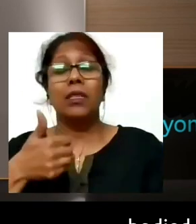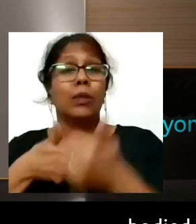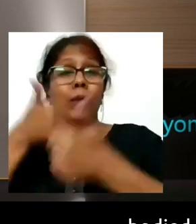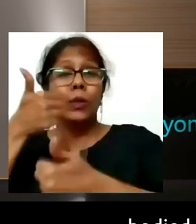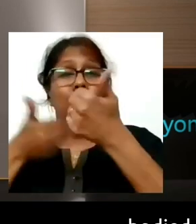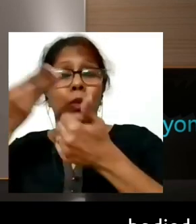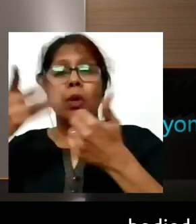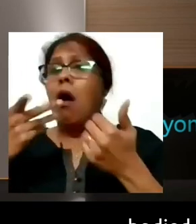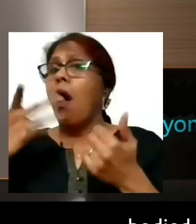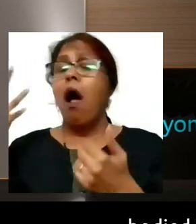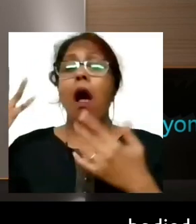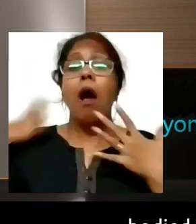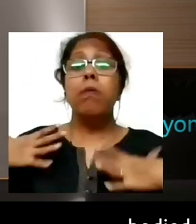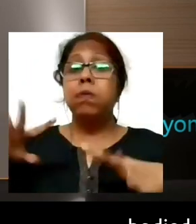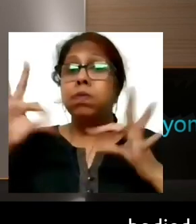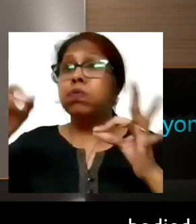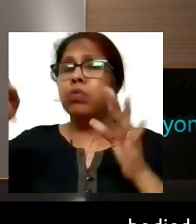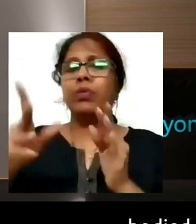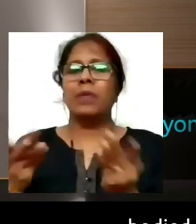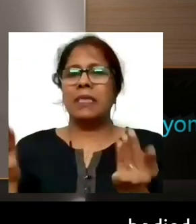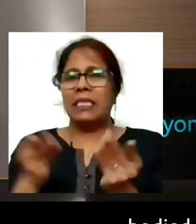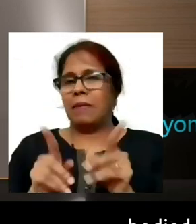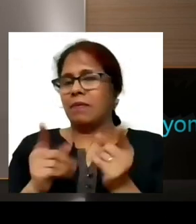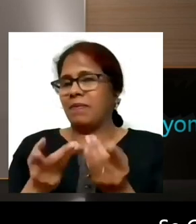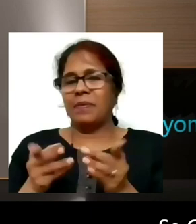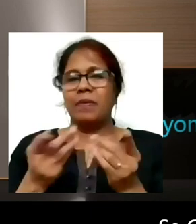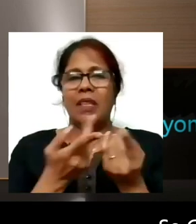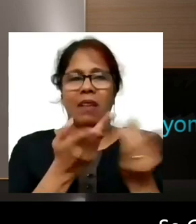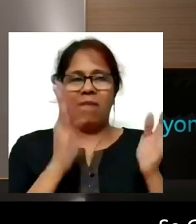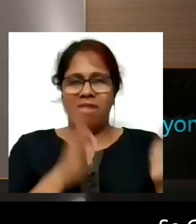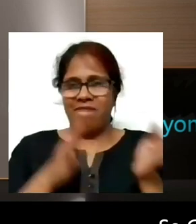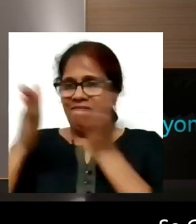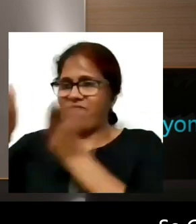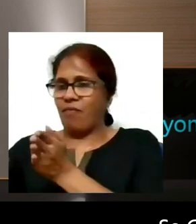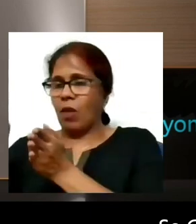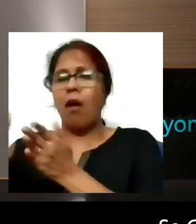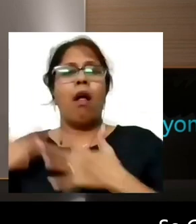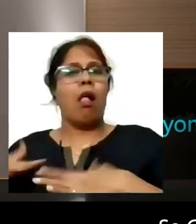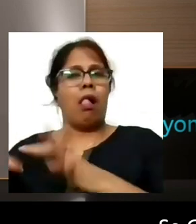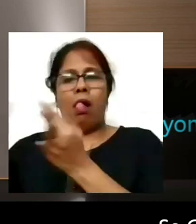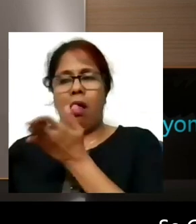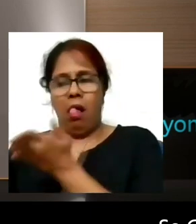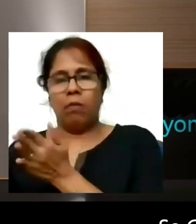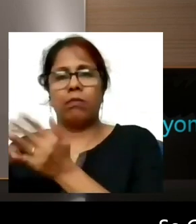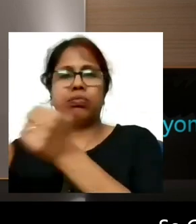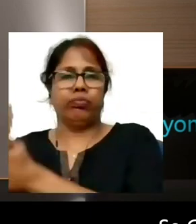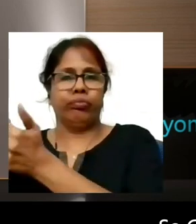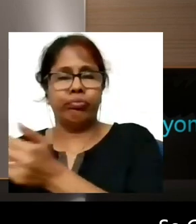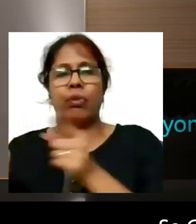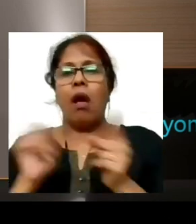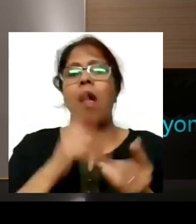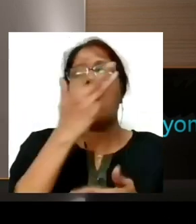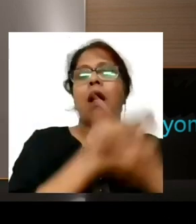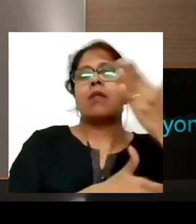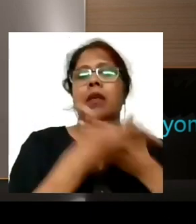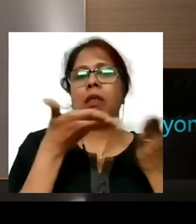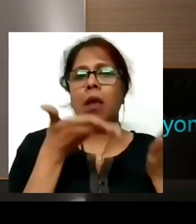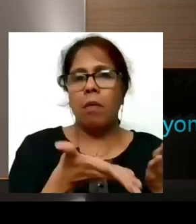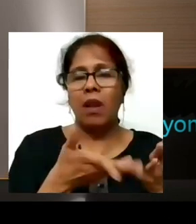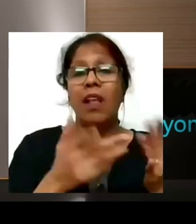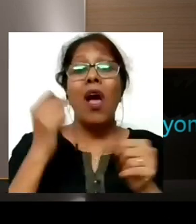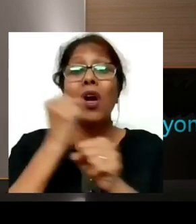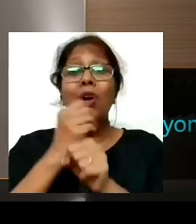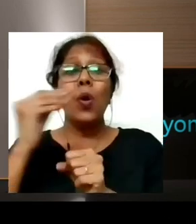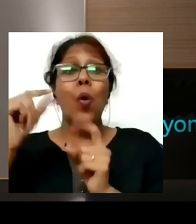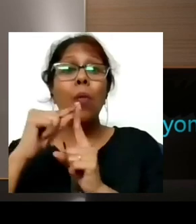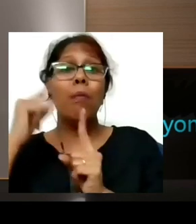tournament, like it was in the same complex in Switzerland. So what Gopi sir was also, you know, participating in, supporting other Indian